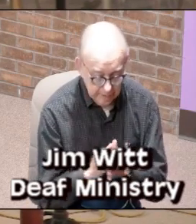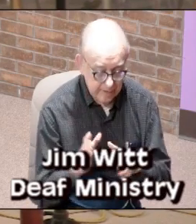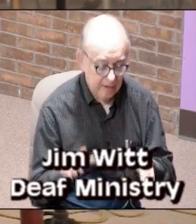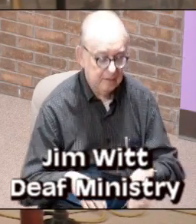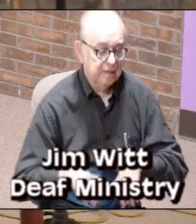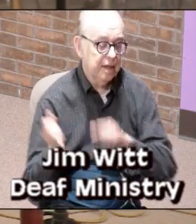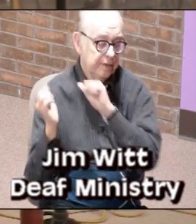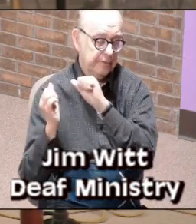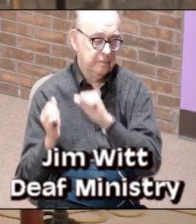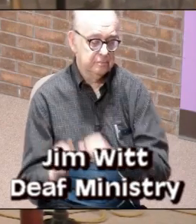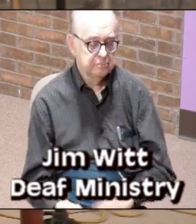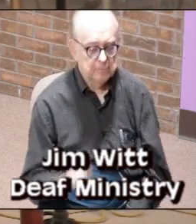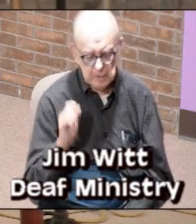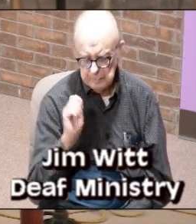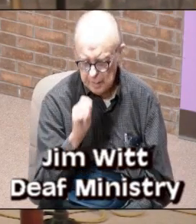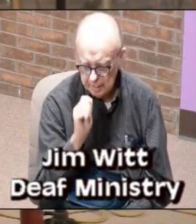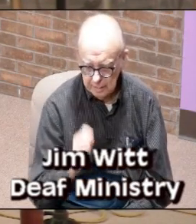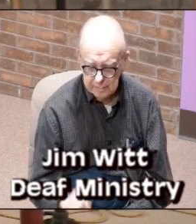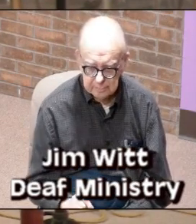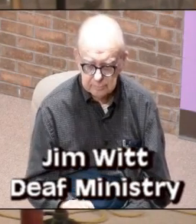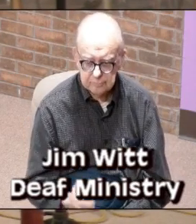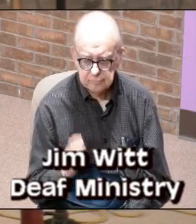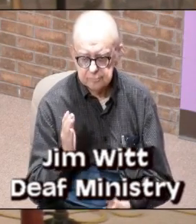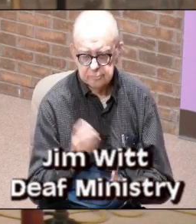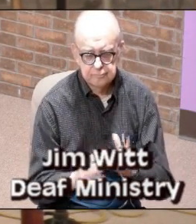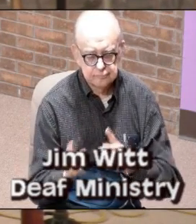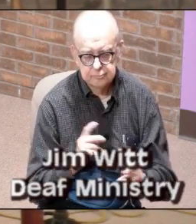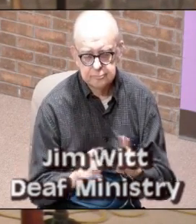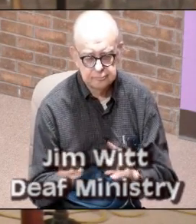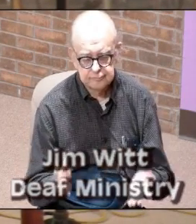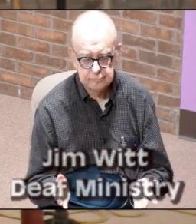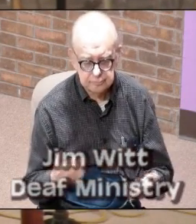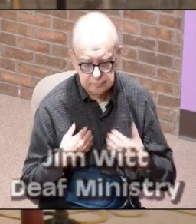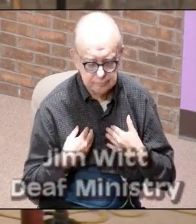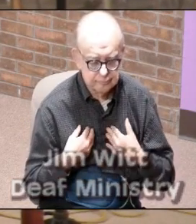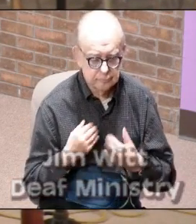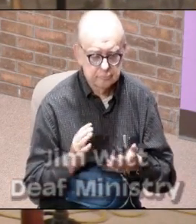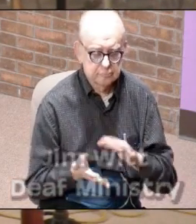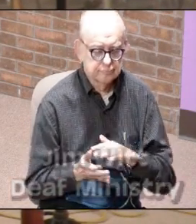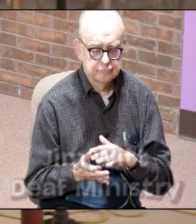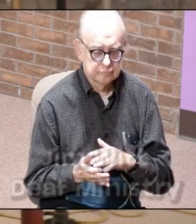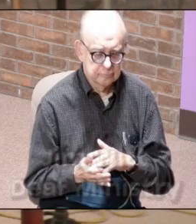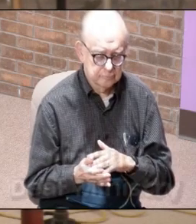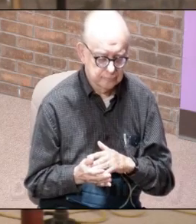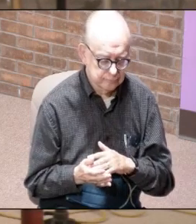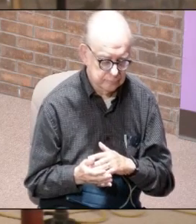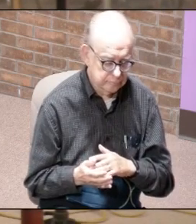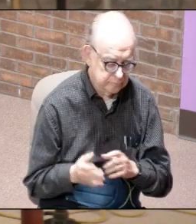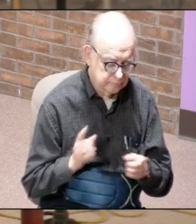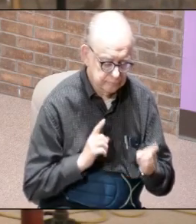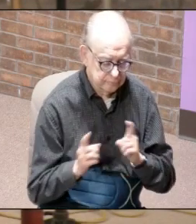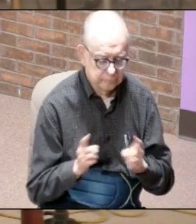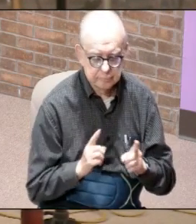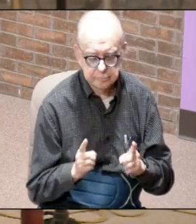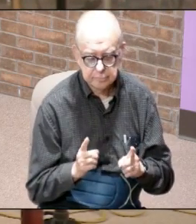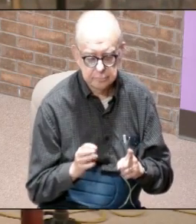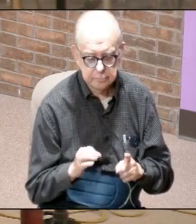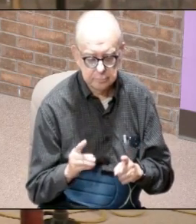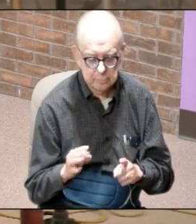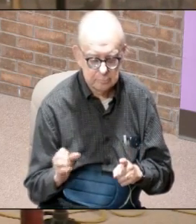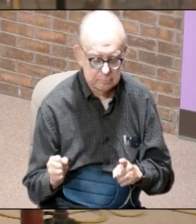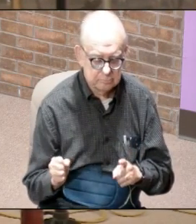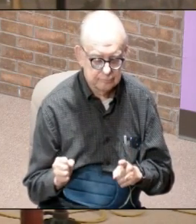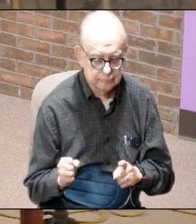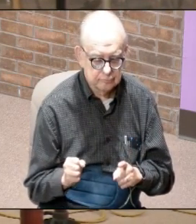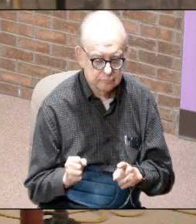period it because some of these people that have become rock stars and idols of everybody